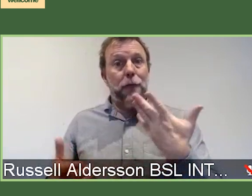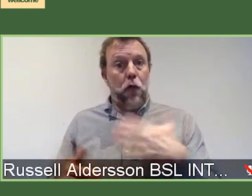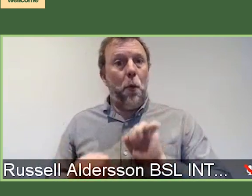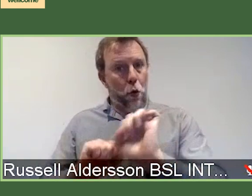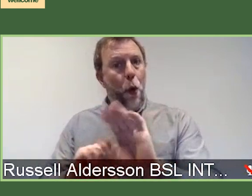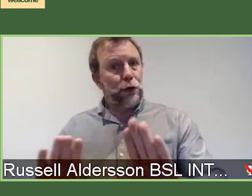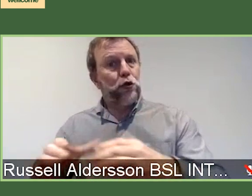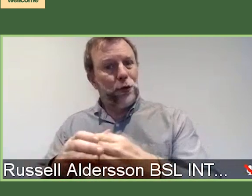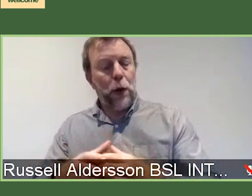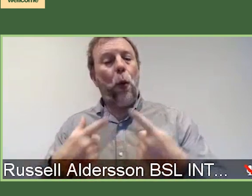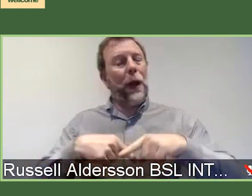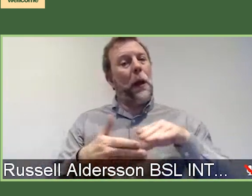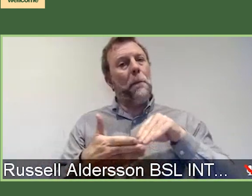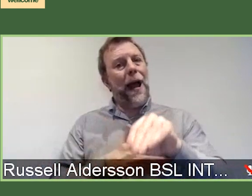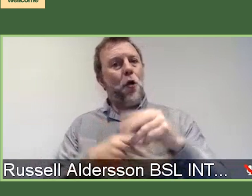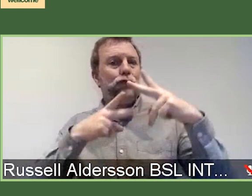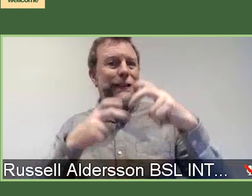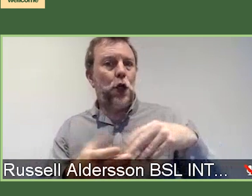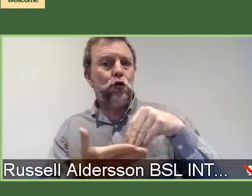of the research costs.